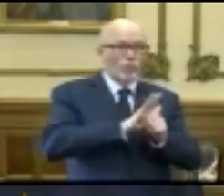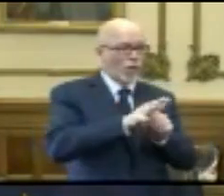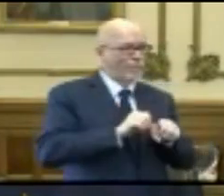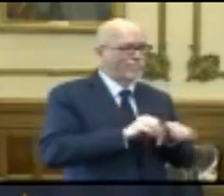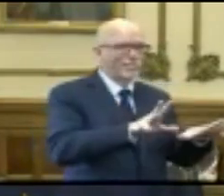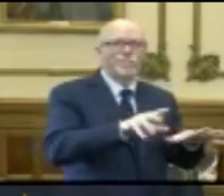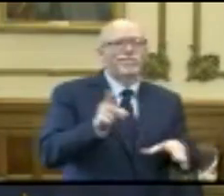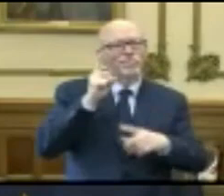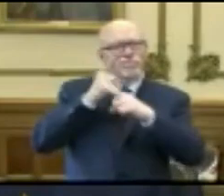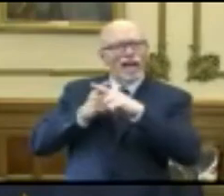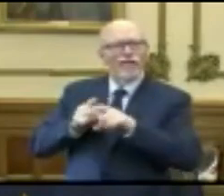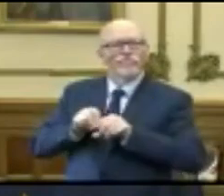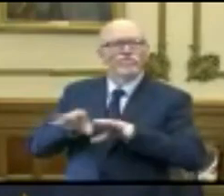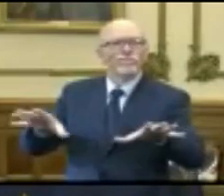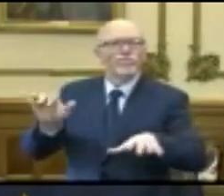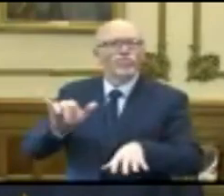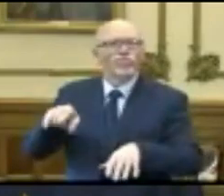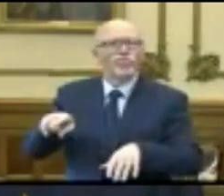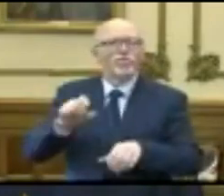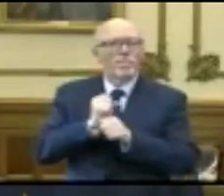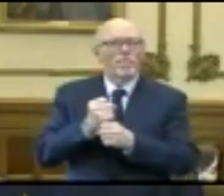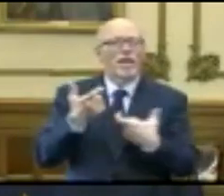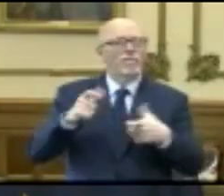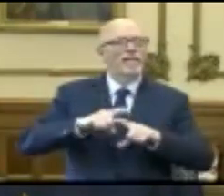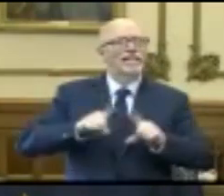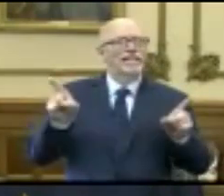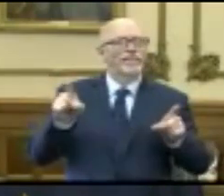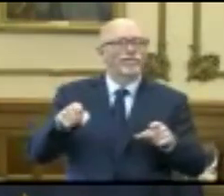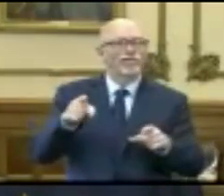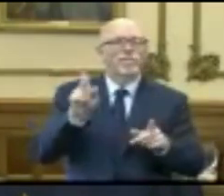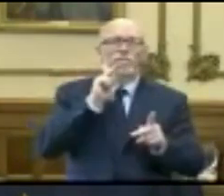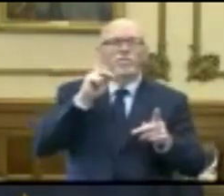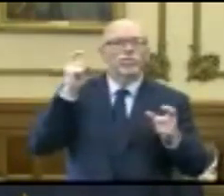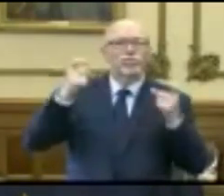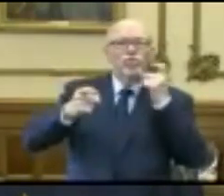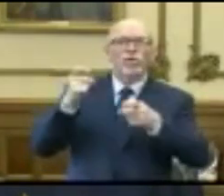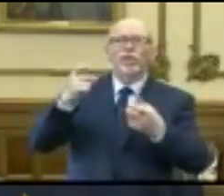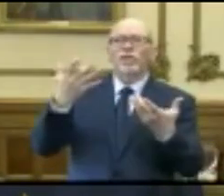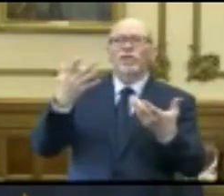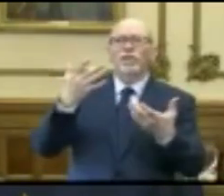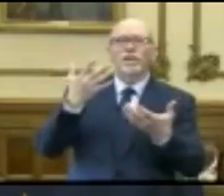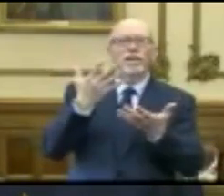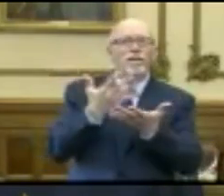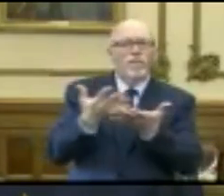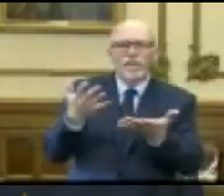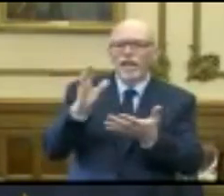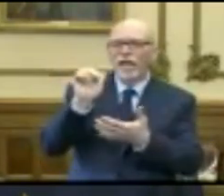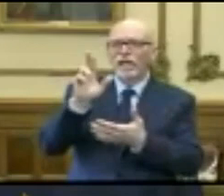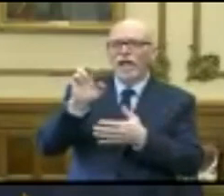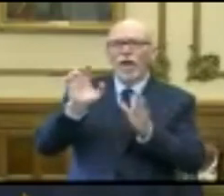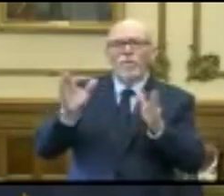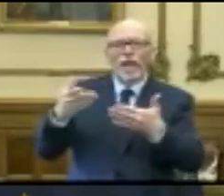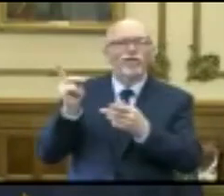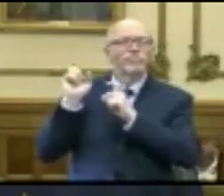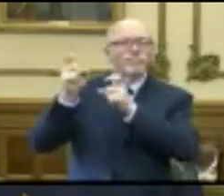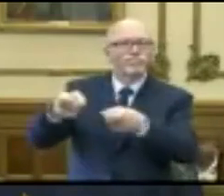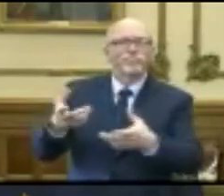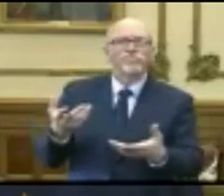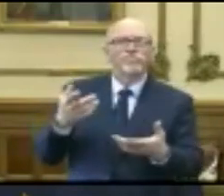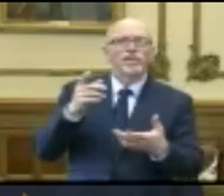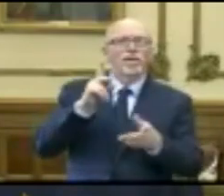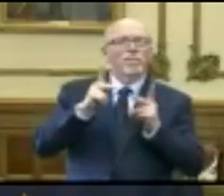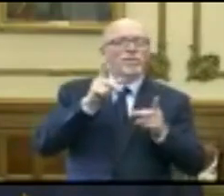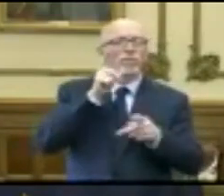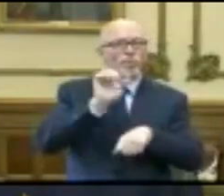itself, and it's making a big difference, and donations are coming in, care packages are coming in for our healthcare professionals, those folks on the front